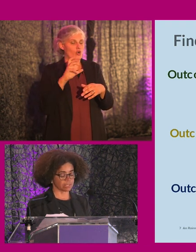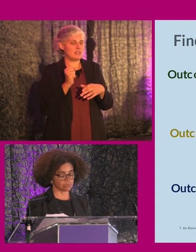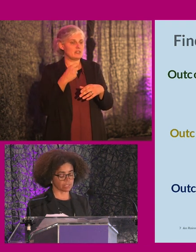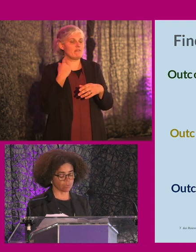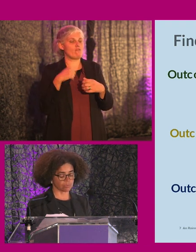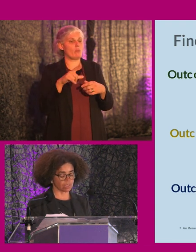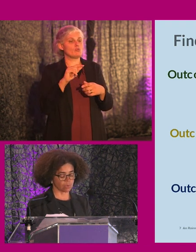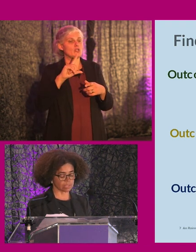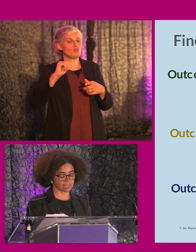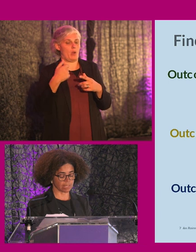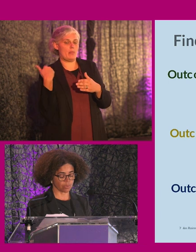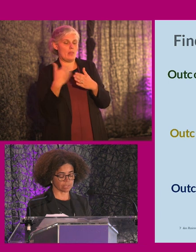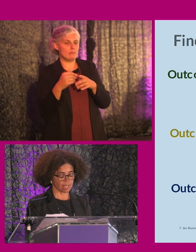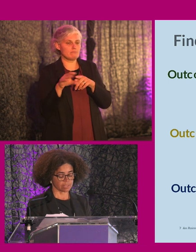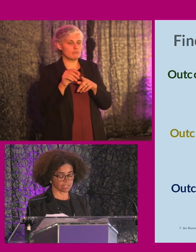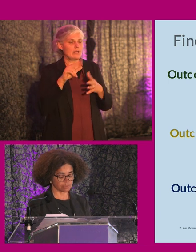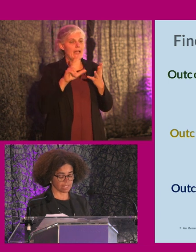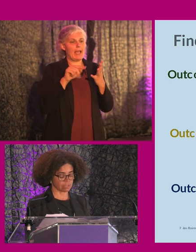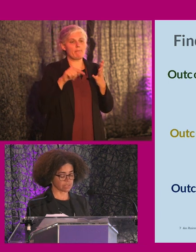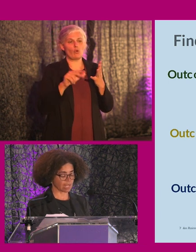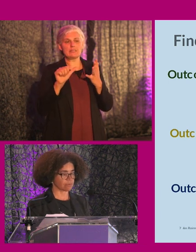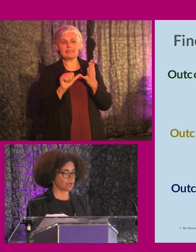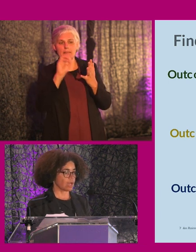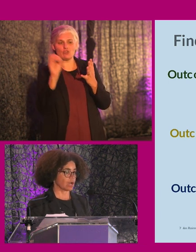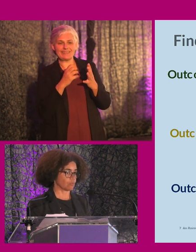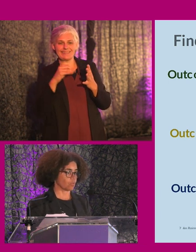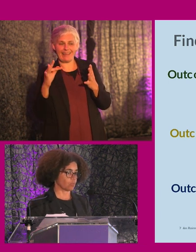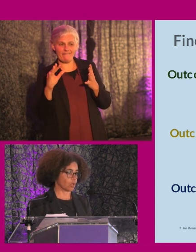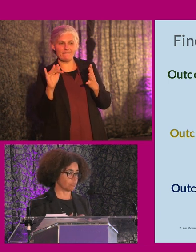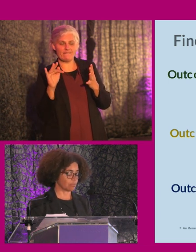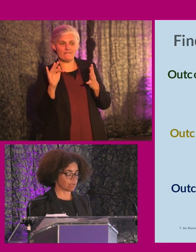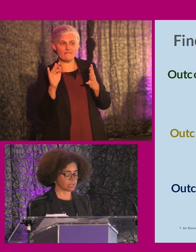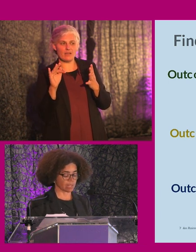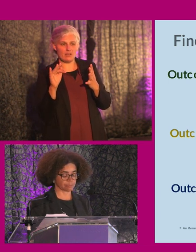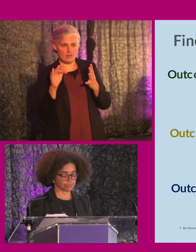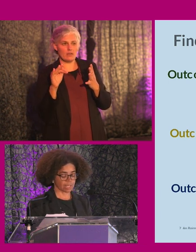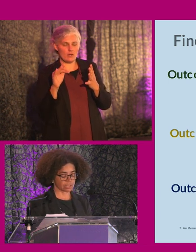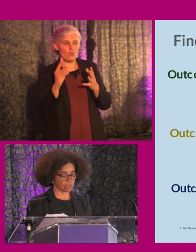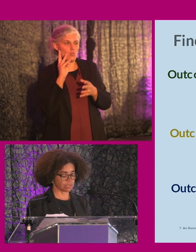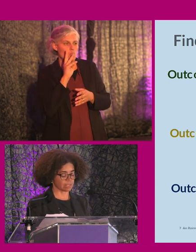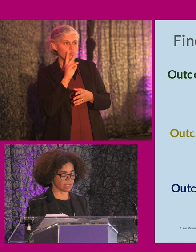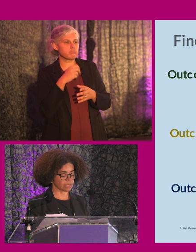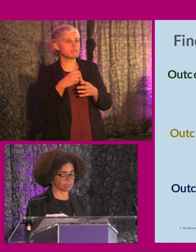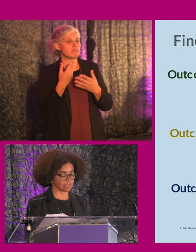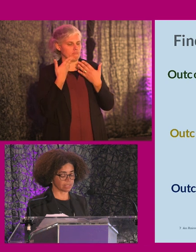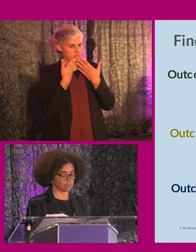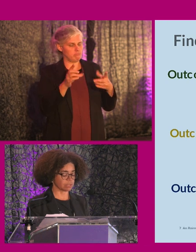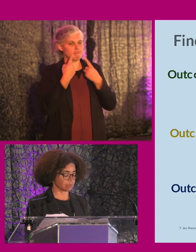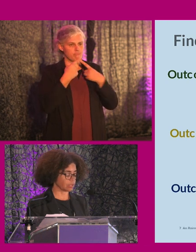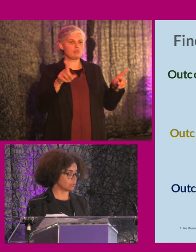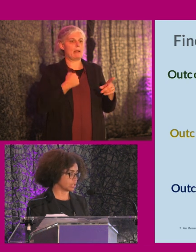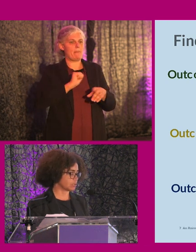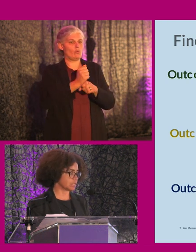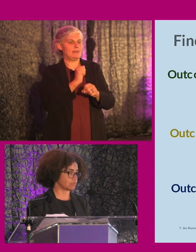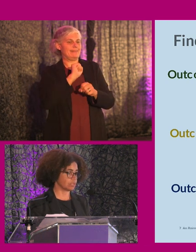until 2021 recorded that 8.6% of staff, um, were, open about, um, disclosing a disability, which has